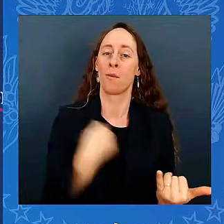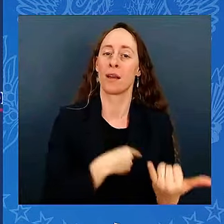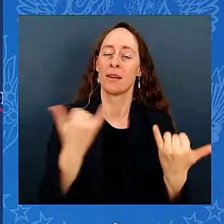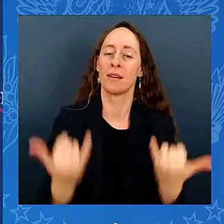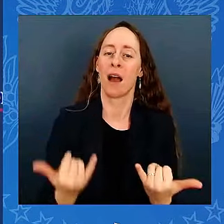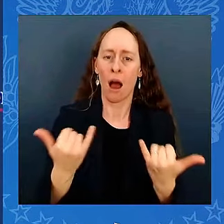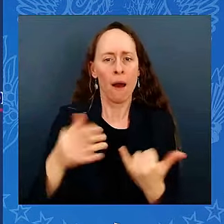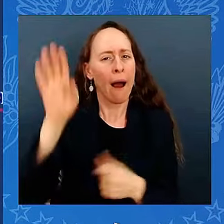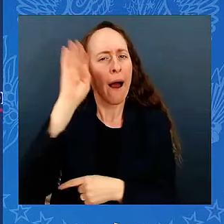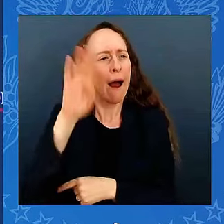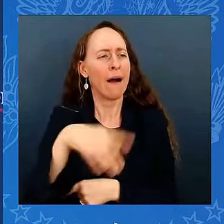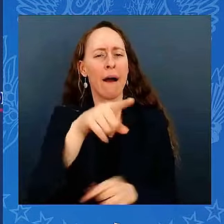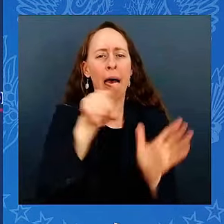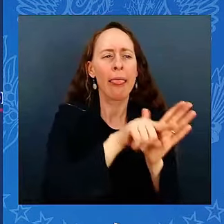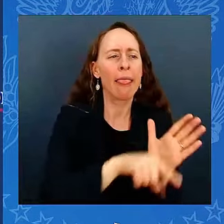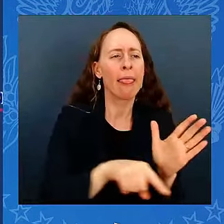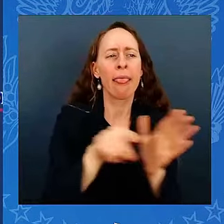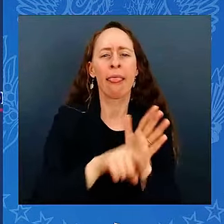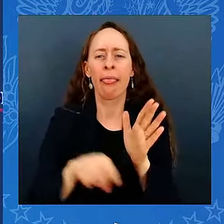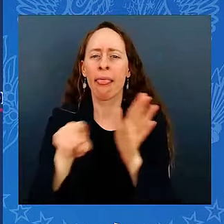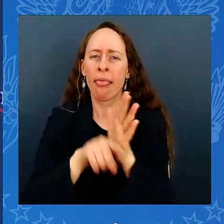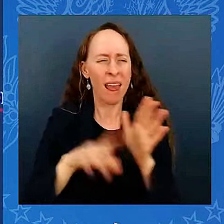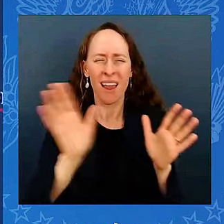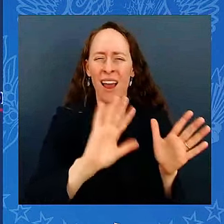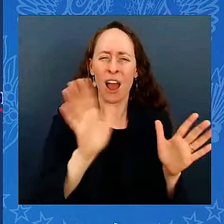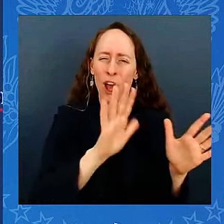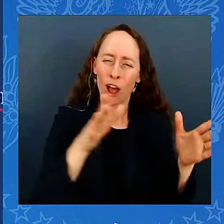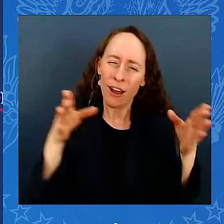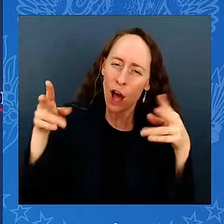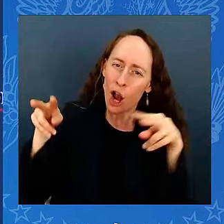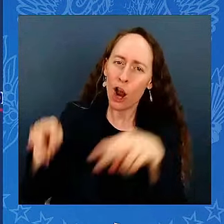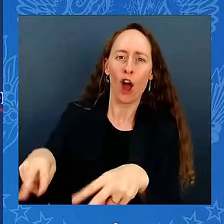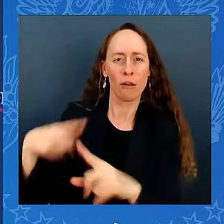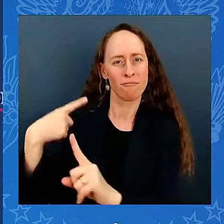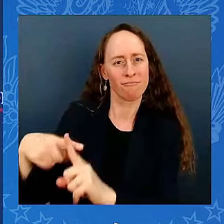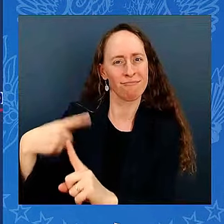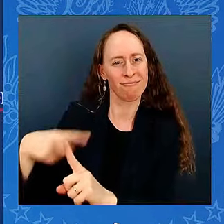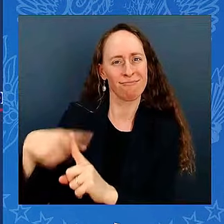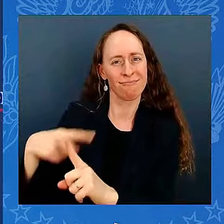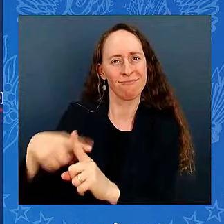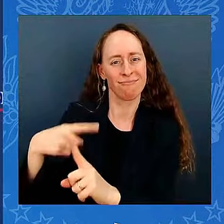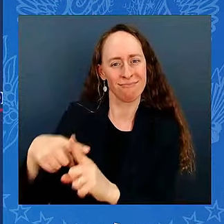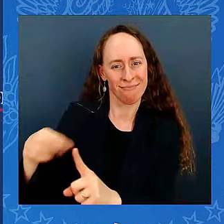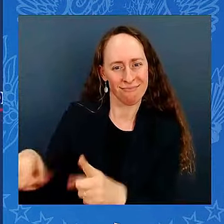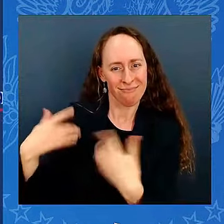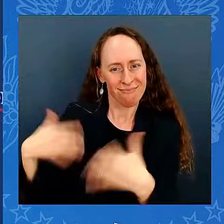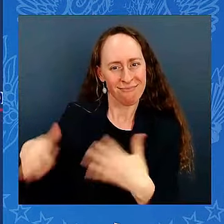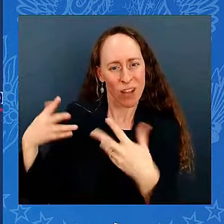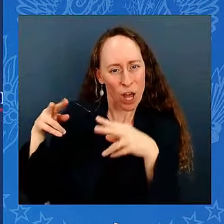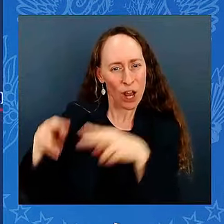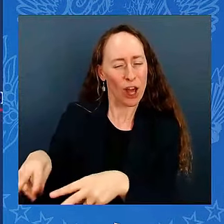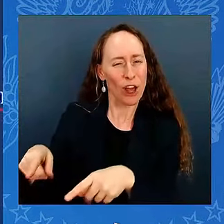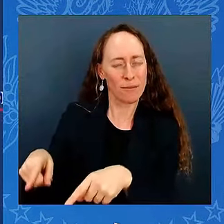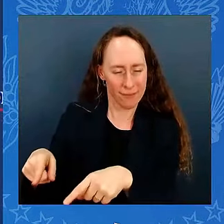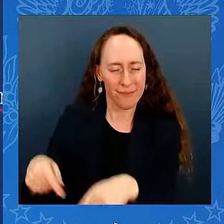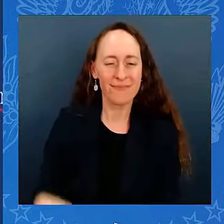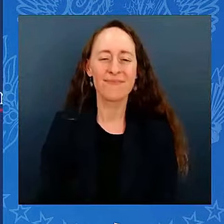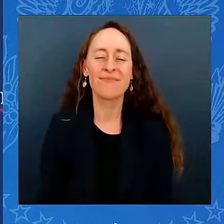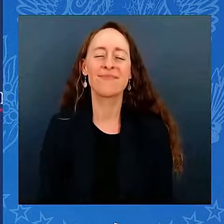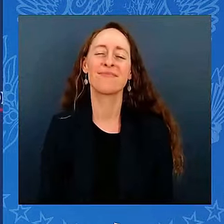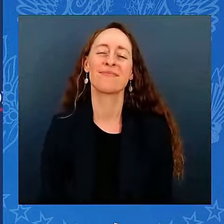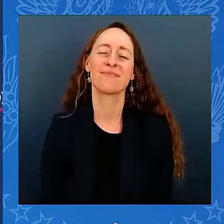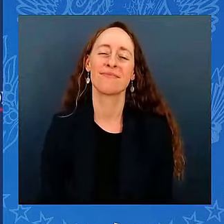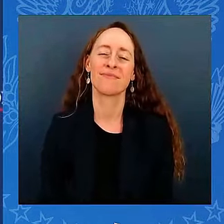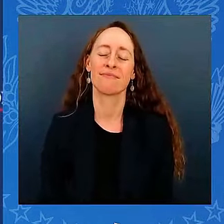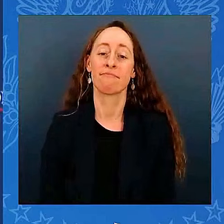outlook since the pandemic began. Instead of seeing the immense opportunities in front of us right now, it's a —